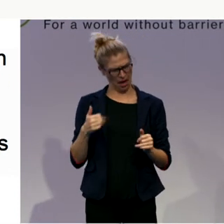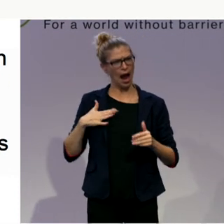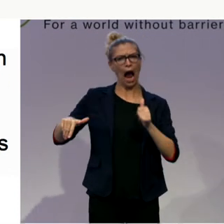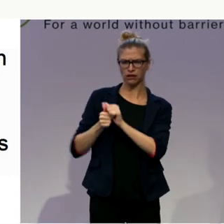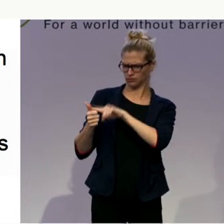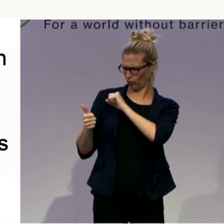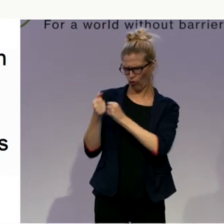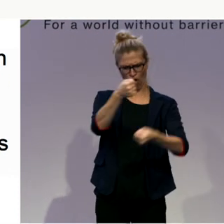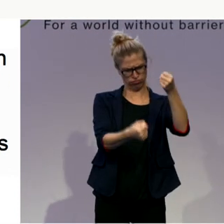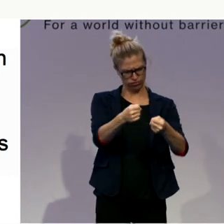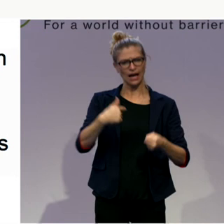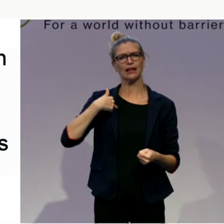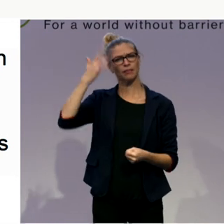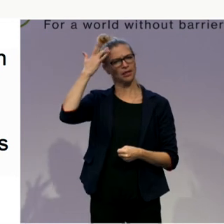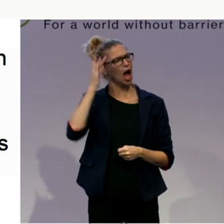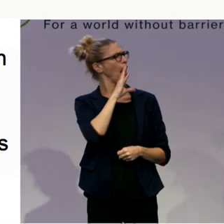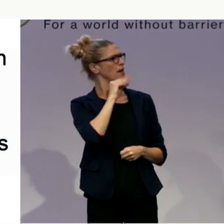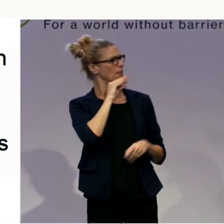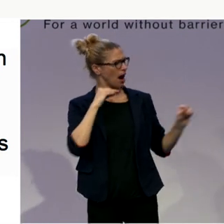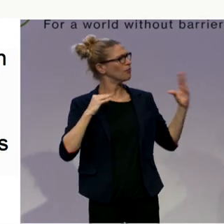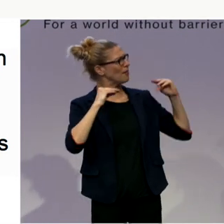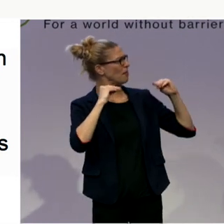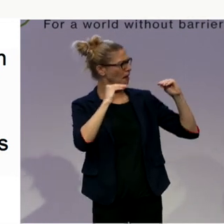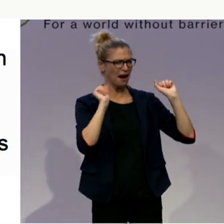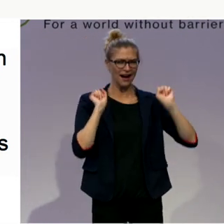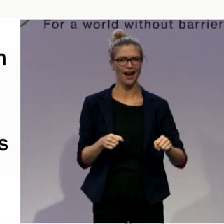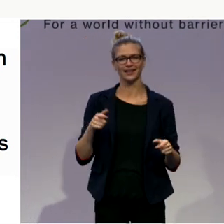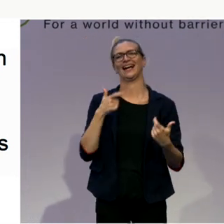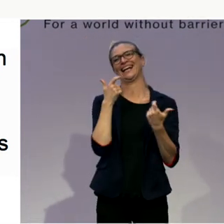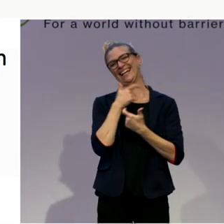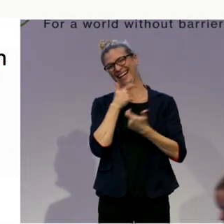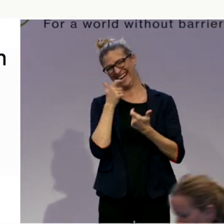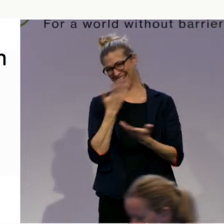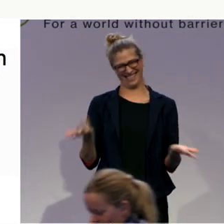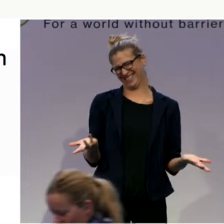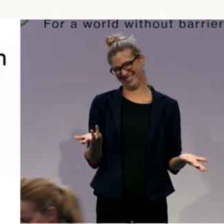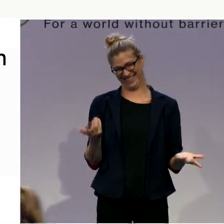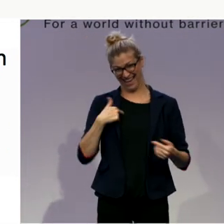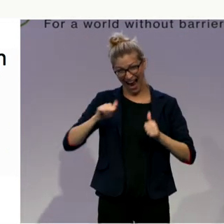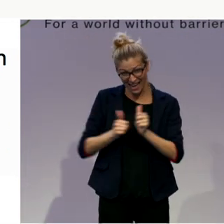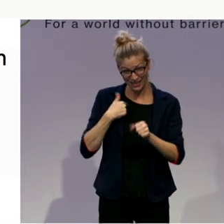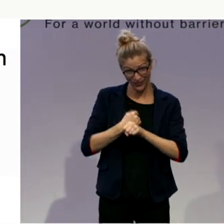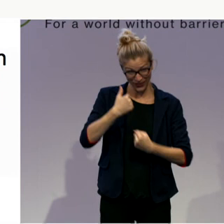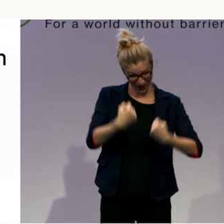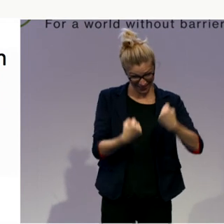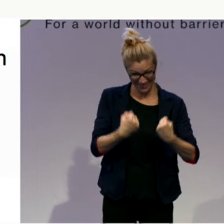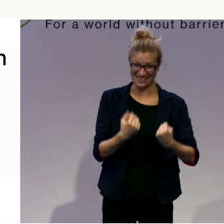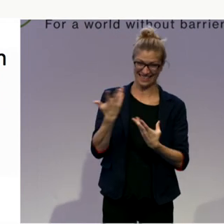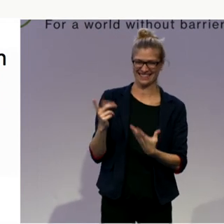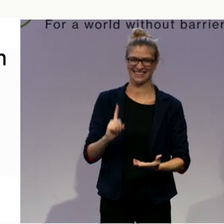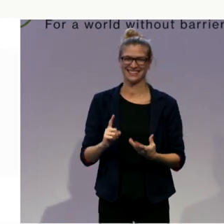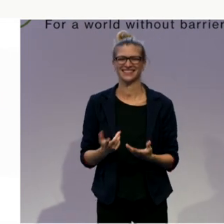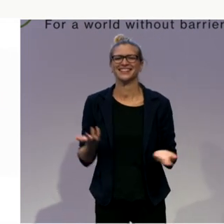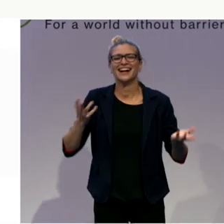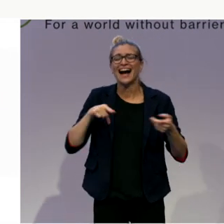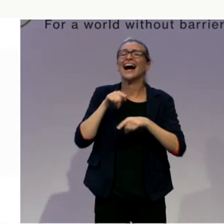he would not have the driver's license. I was talking about the driver's license. But I fully agree on the model you